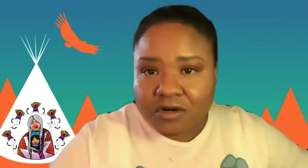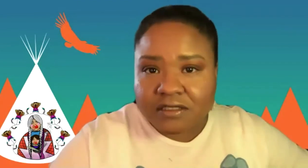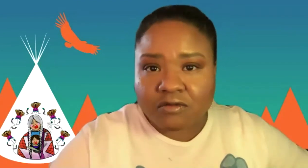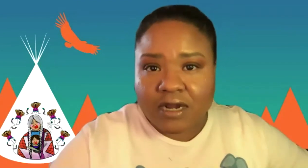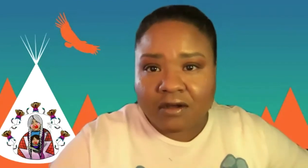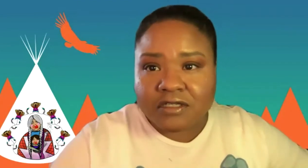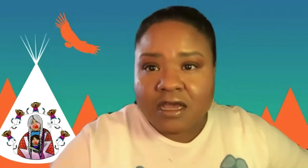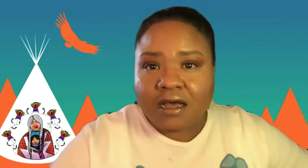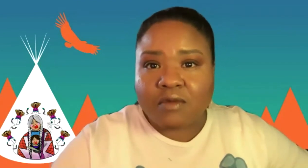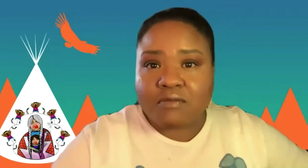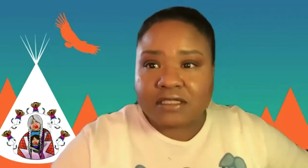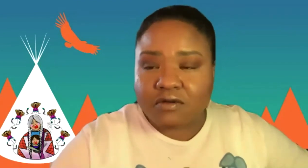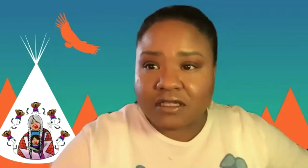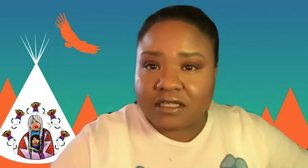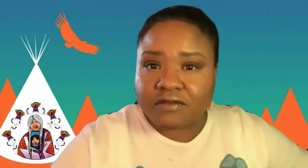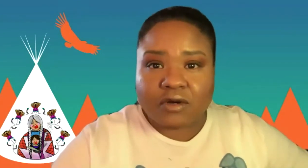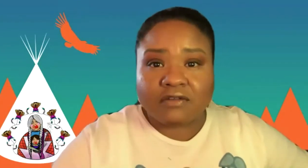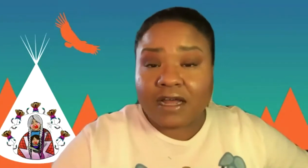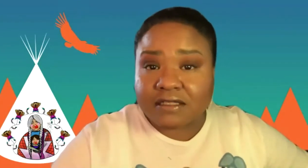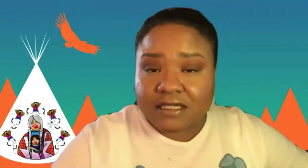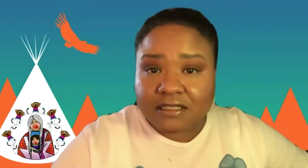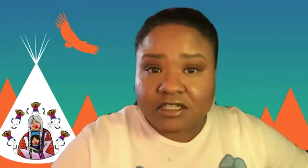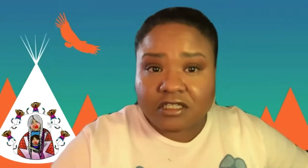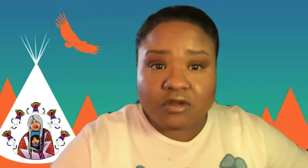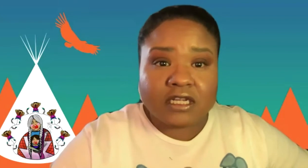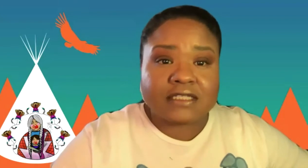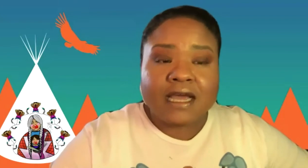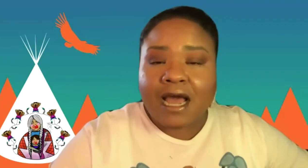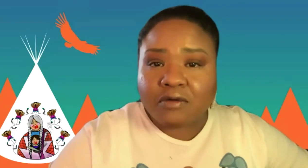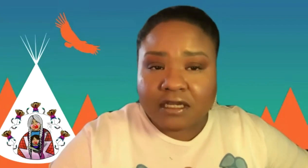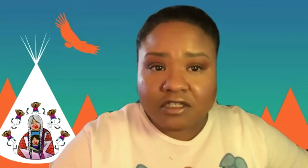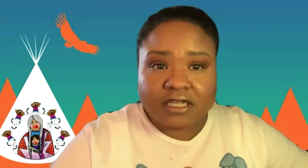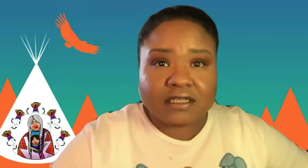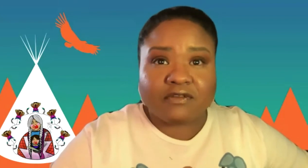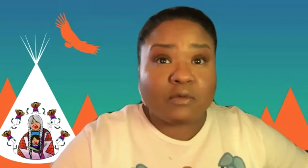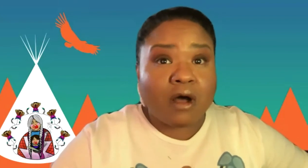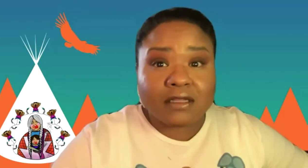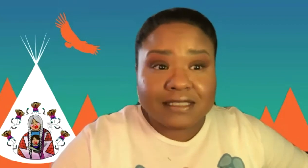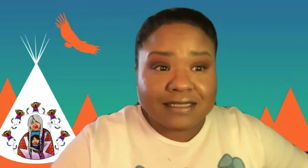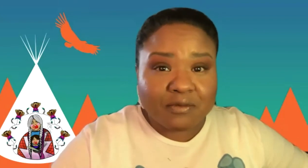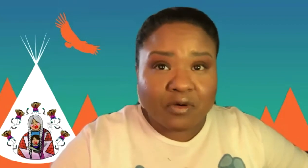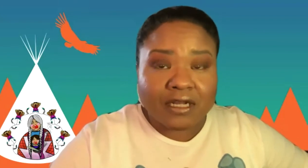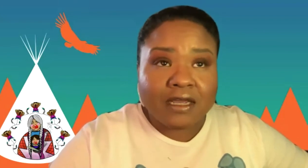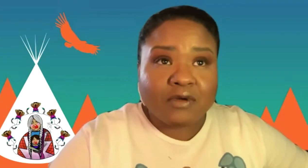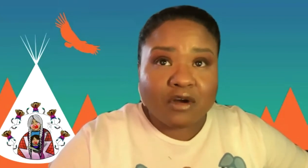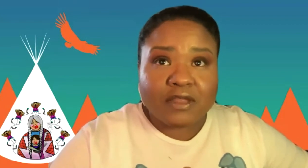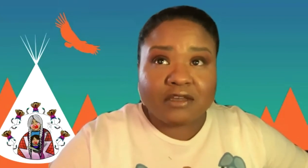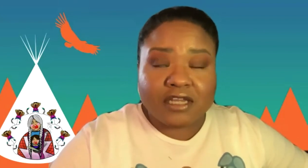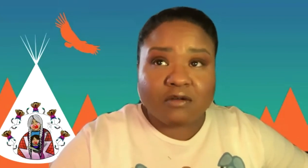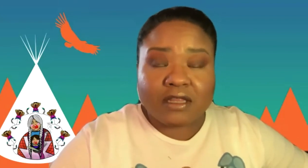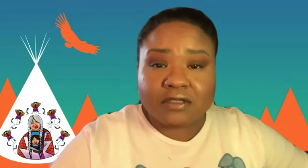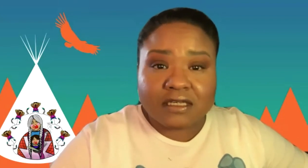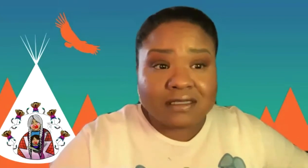stories around our missing relatives, around violence in Indigenous communities, how we can address it from a policy standpoint. We hope